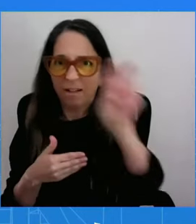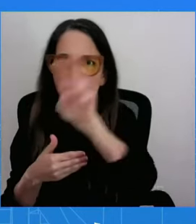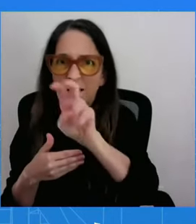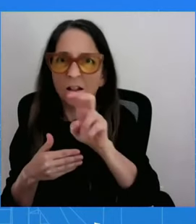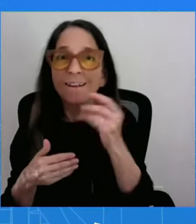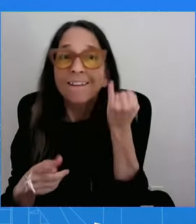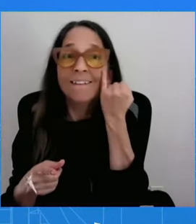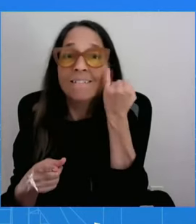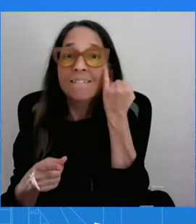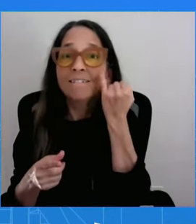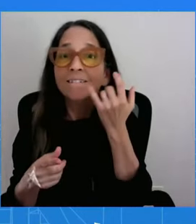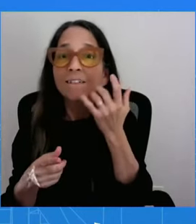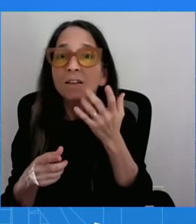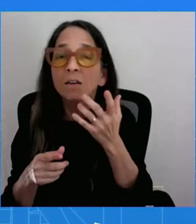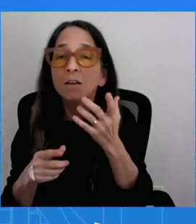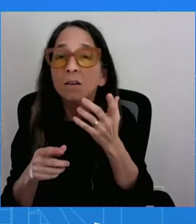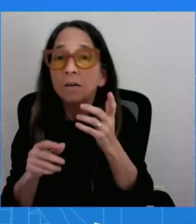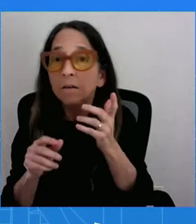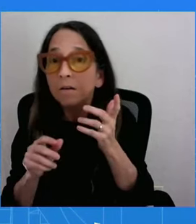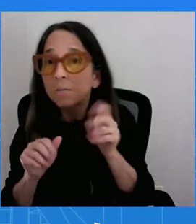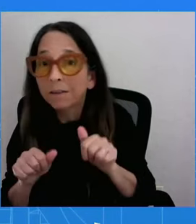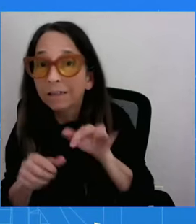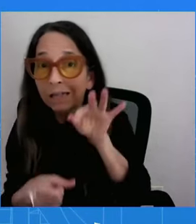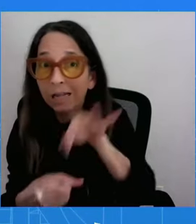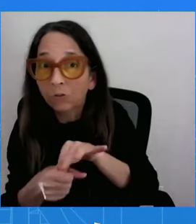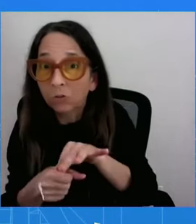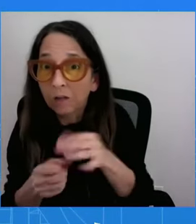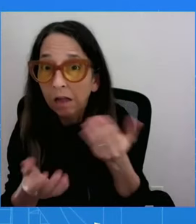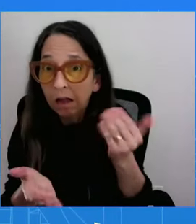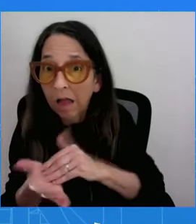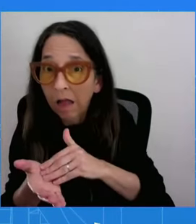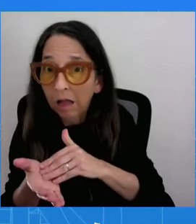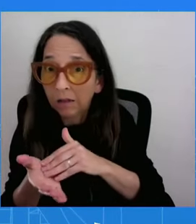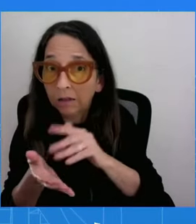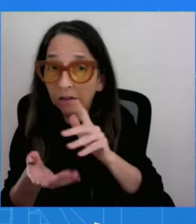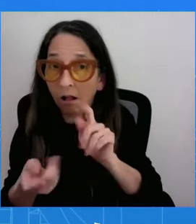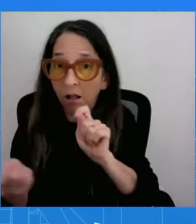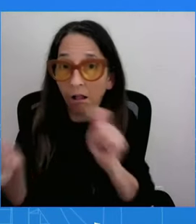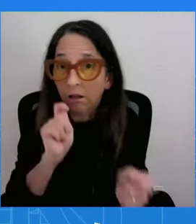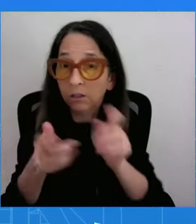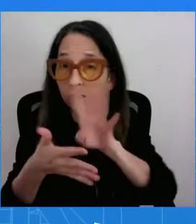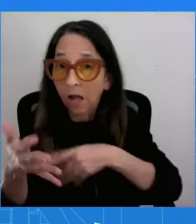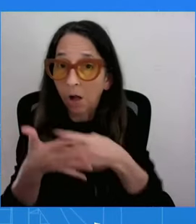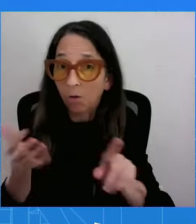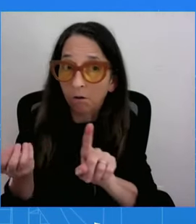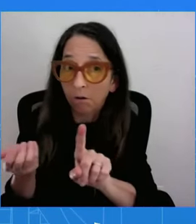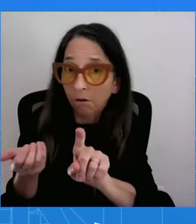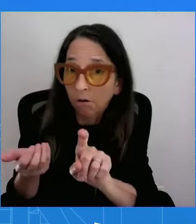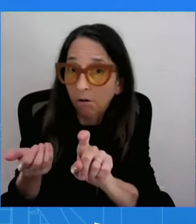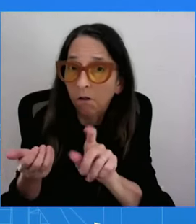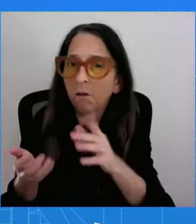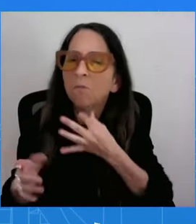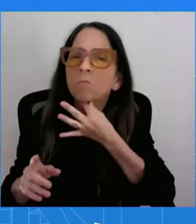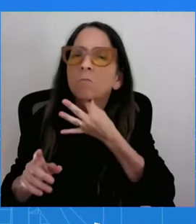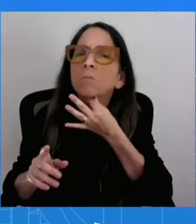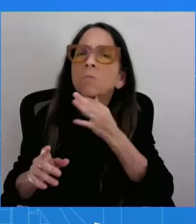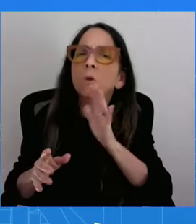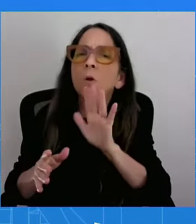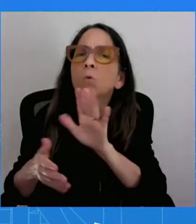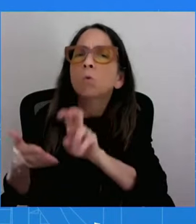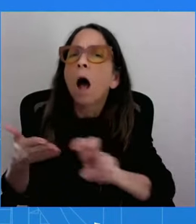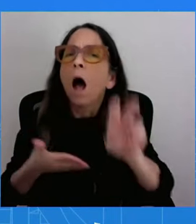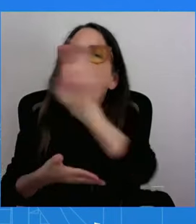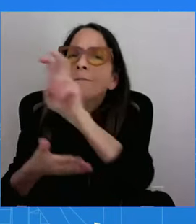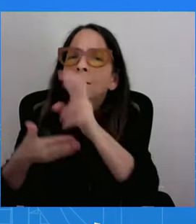of re-imagined what he will be doing, how he will be traveling these next few months? You heard us, as you said, he's traveling the next couple